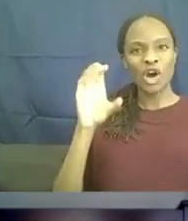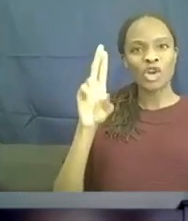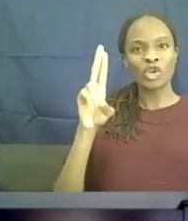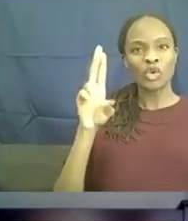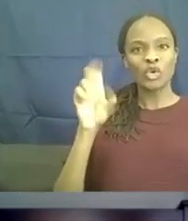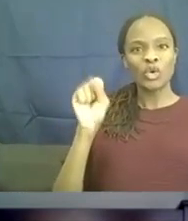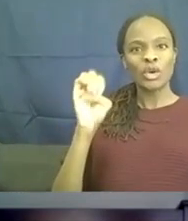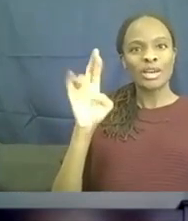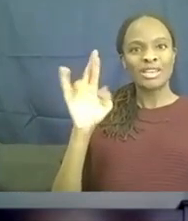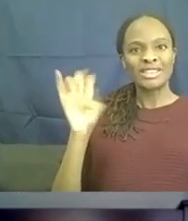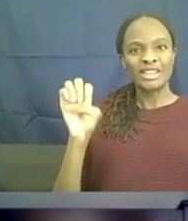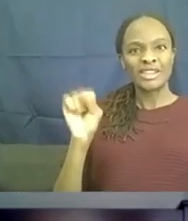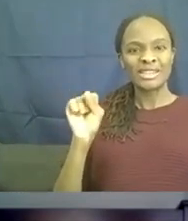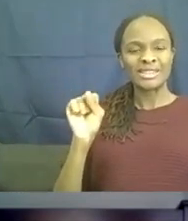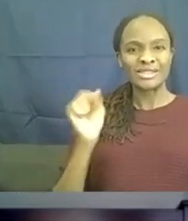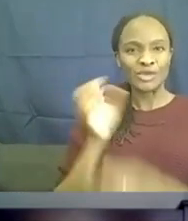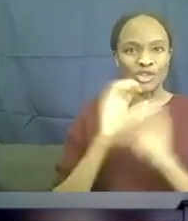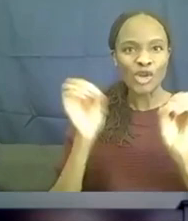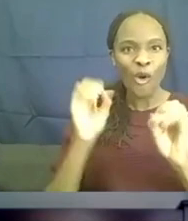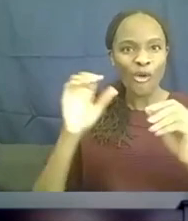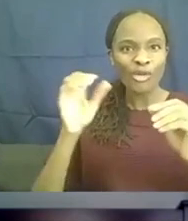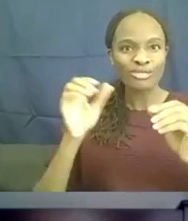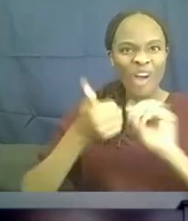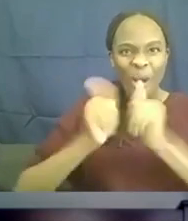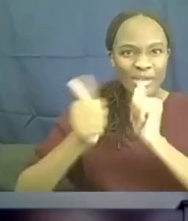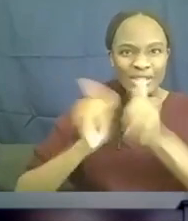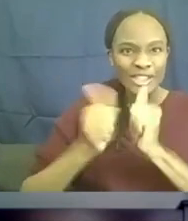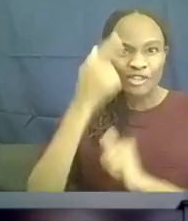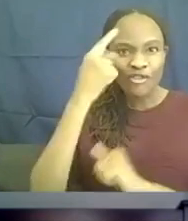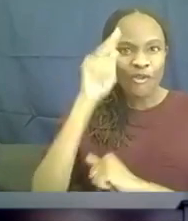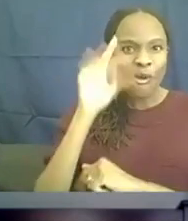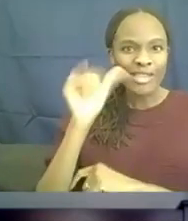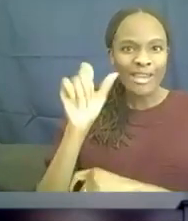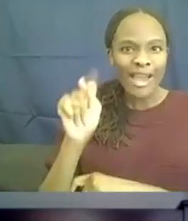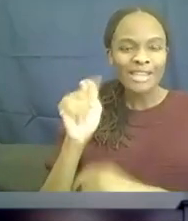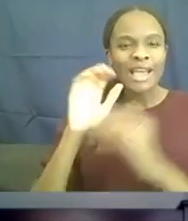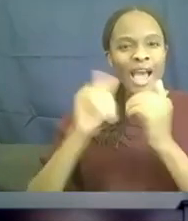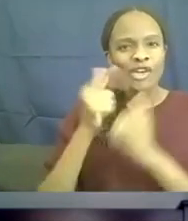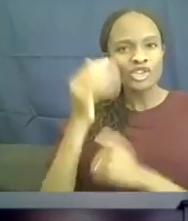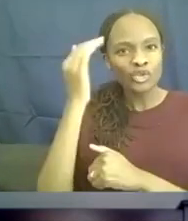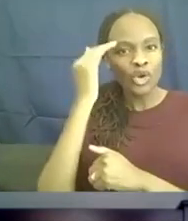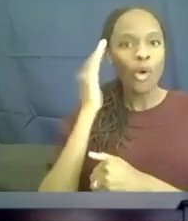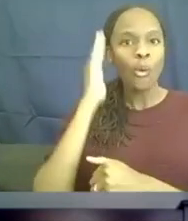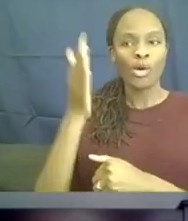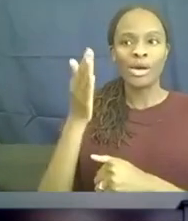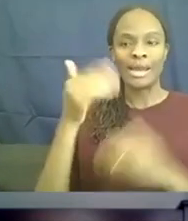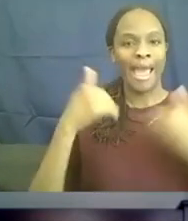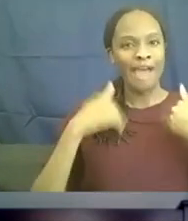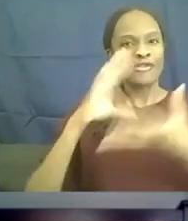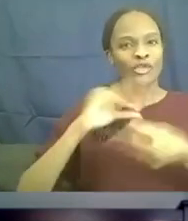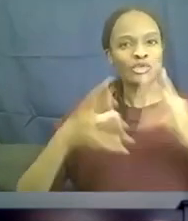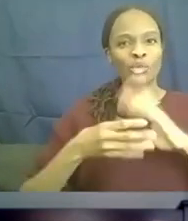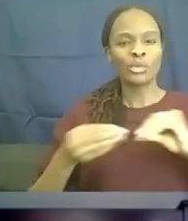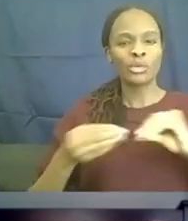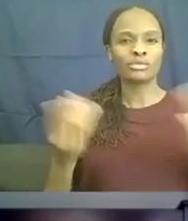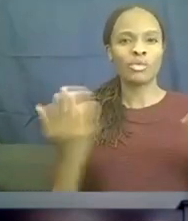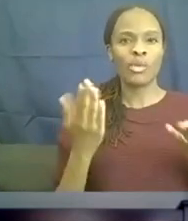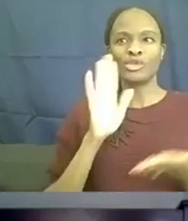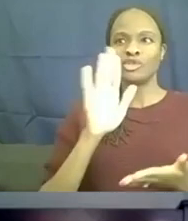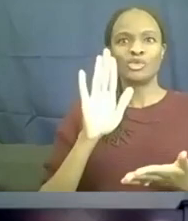cast is going to be doing. How do you know there's going to be story? Like, what was your faith that there would be story?